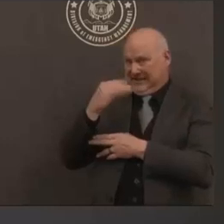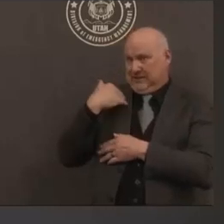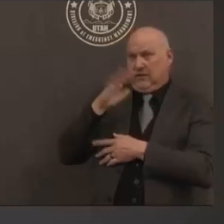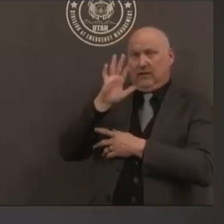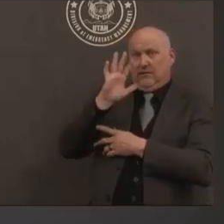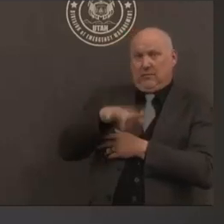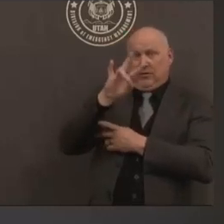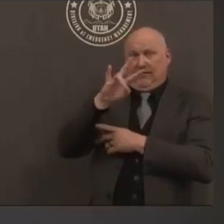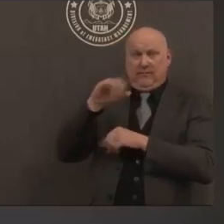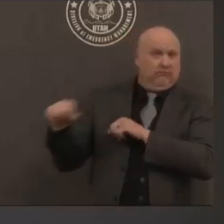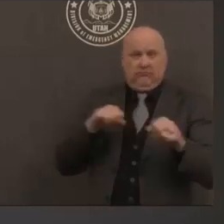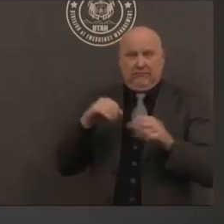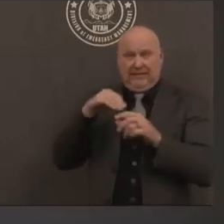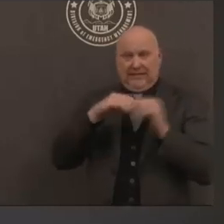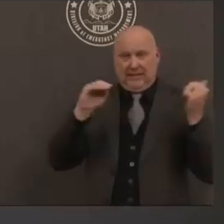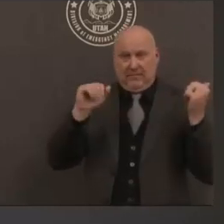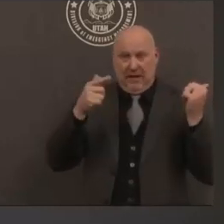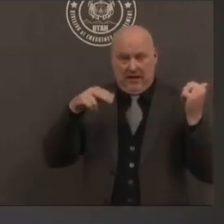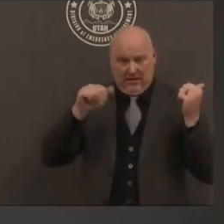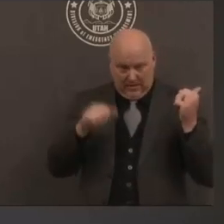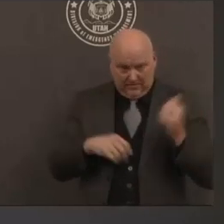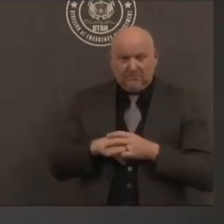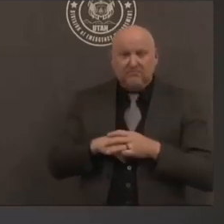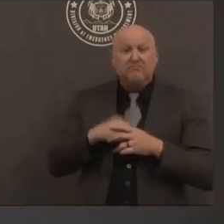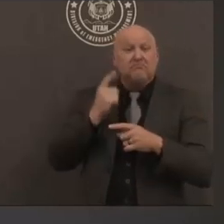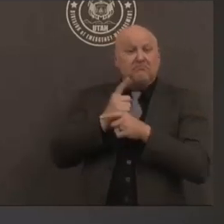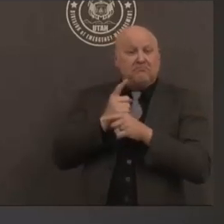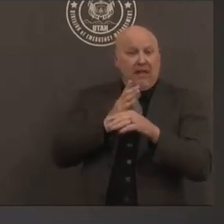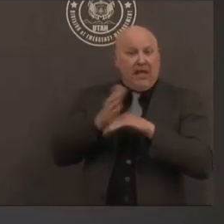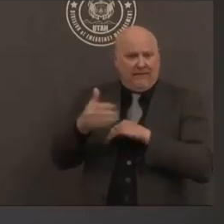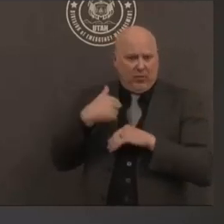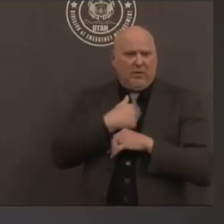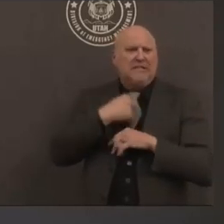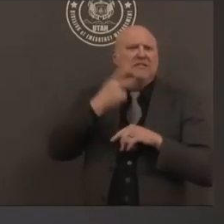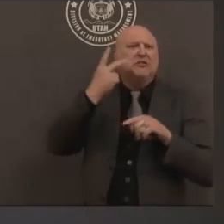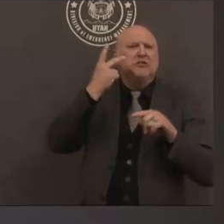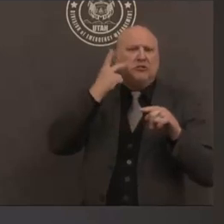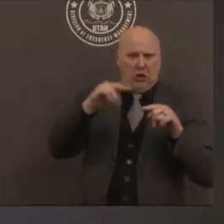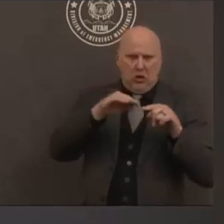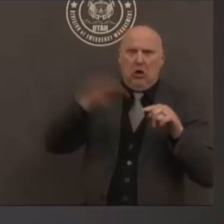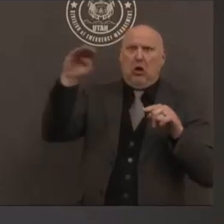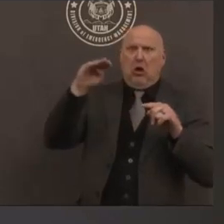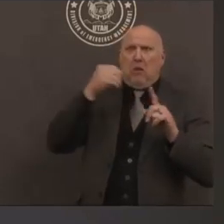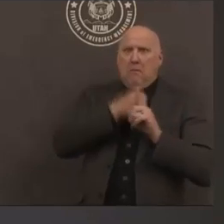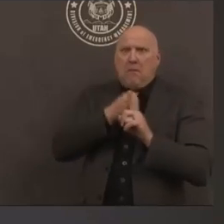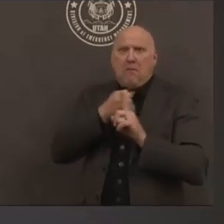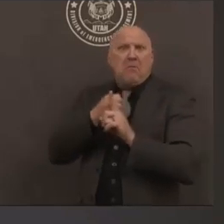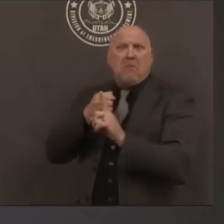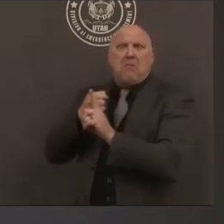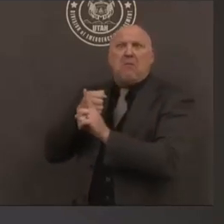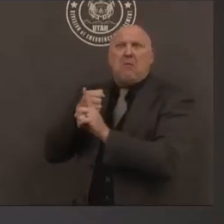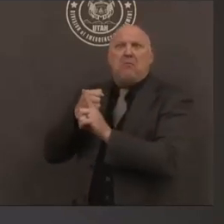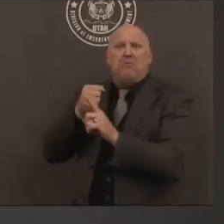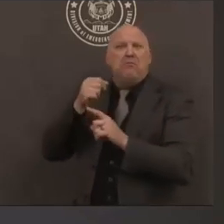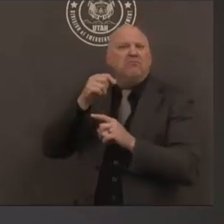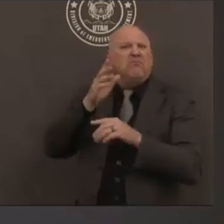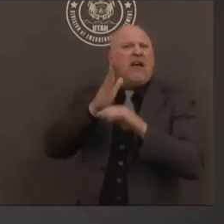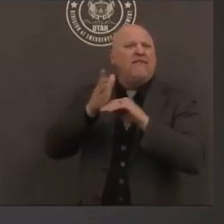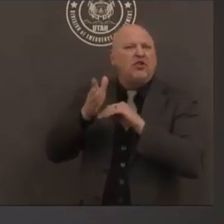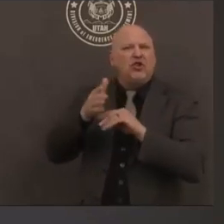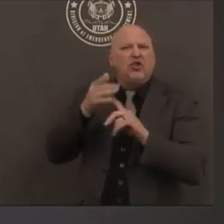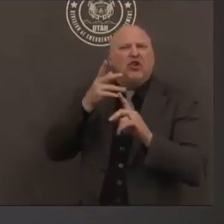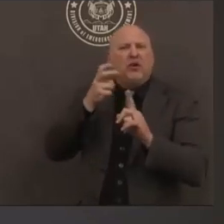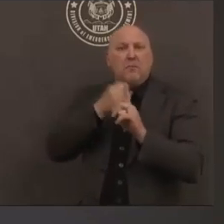time and you have a spike in activity every so often but overall we're seeing the overall activity decrease